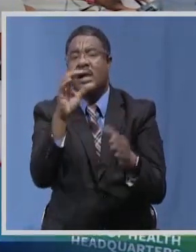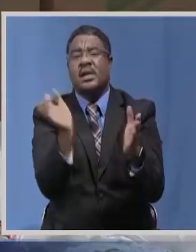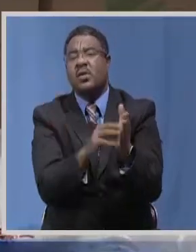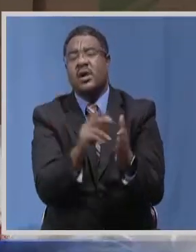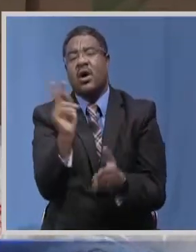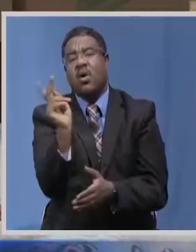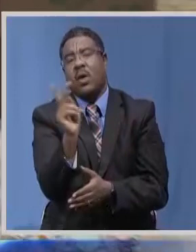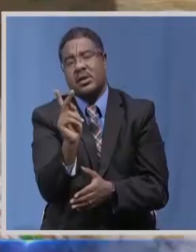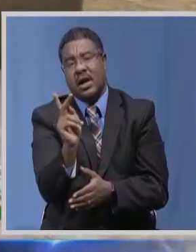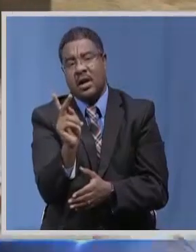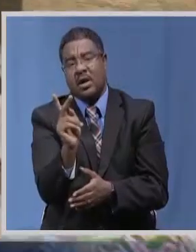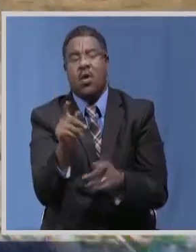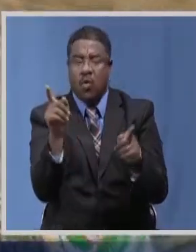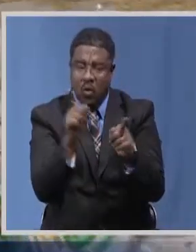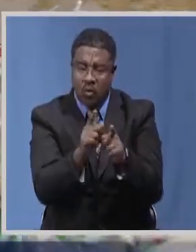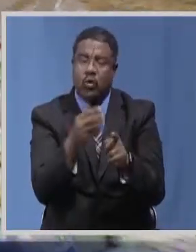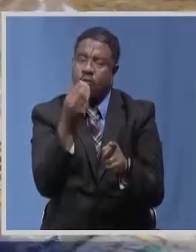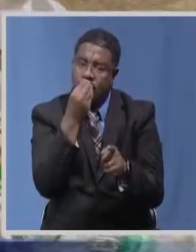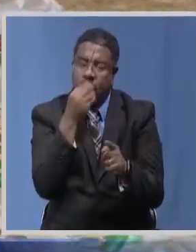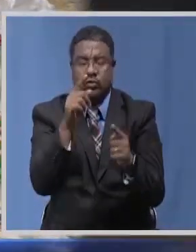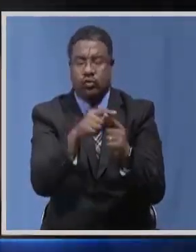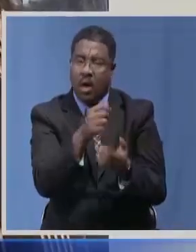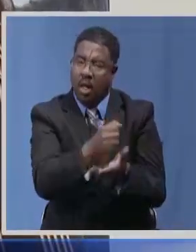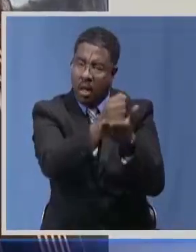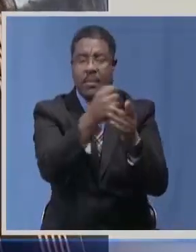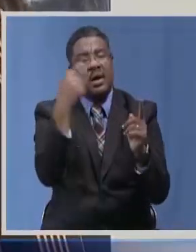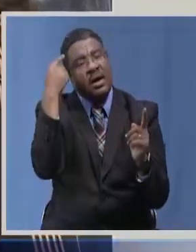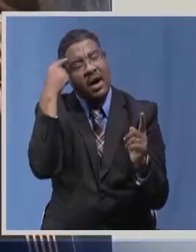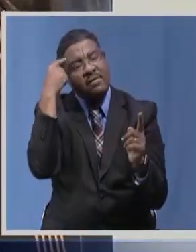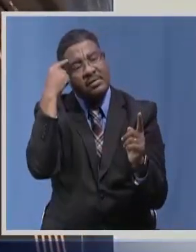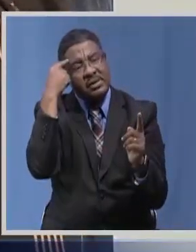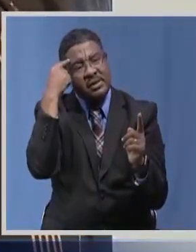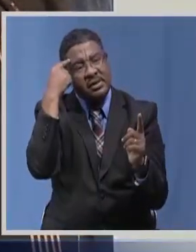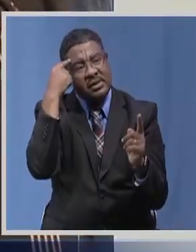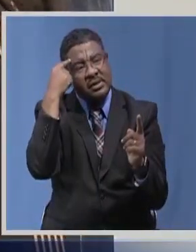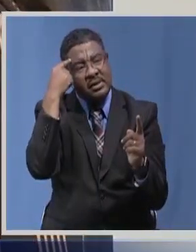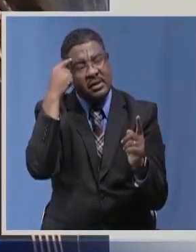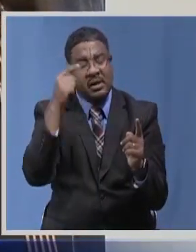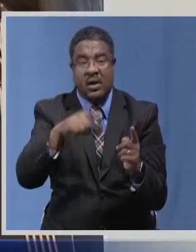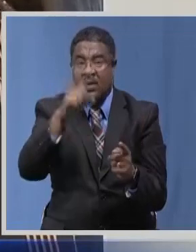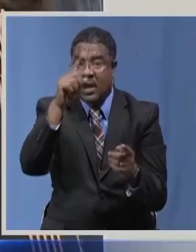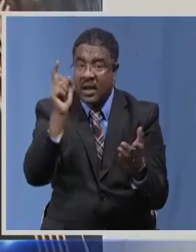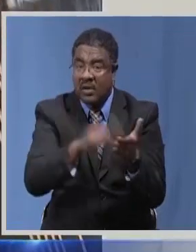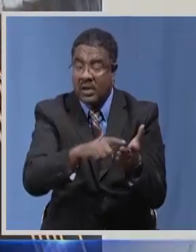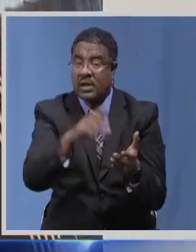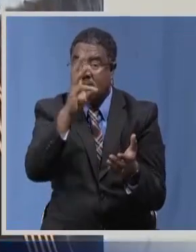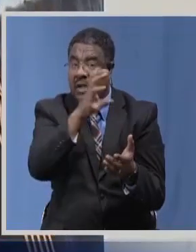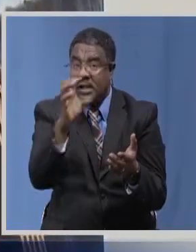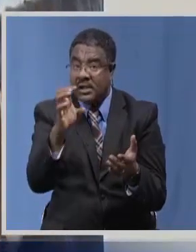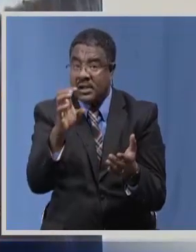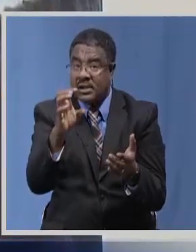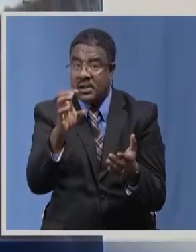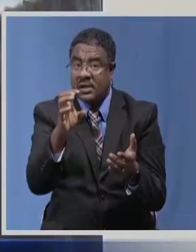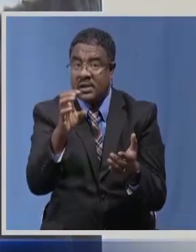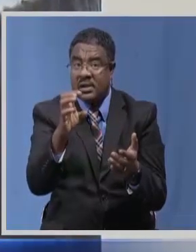while Java food supplemented government with nutritional needs We are going to donate 1,600 packets of HEPs